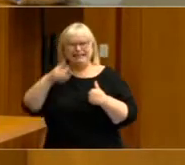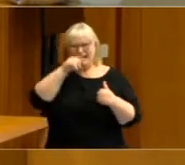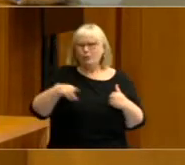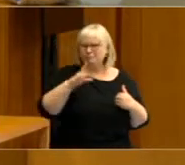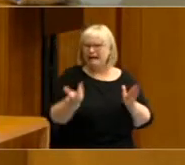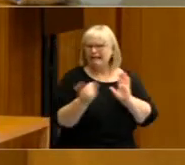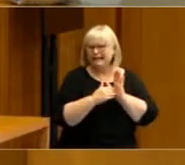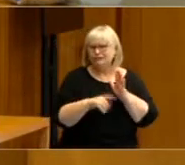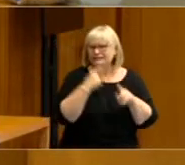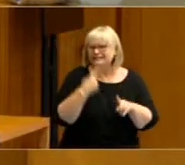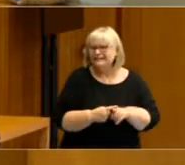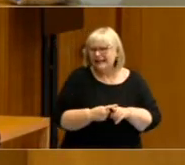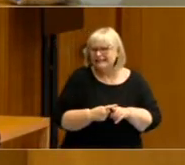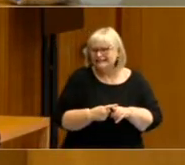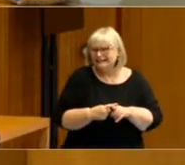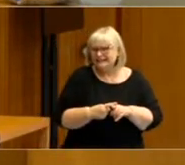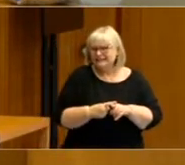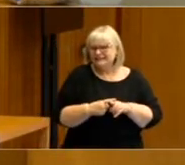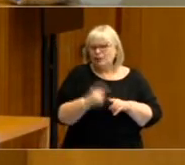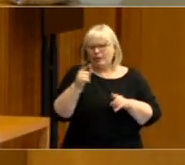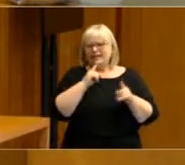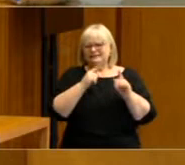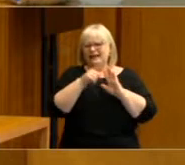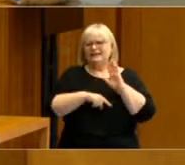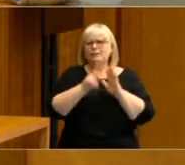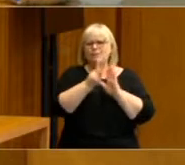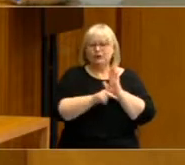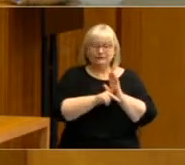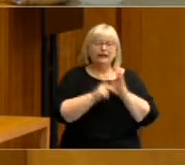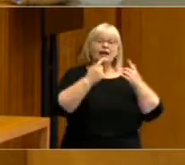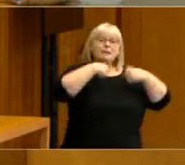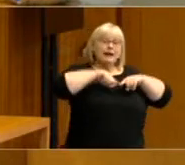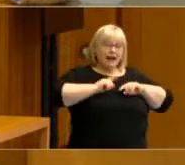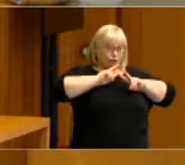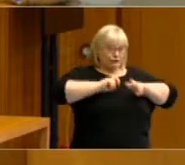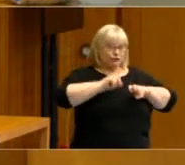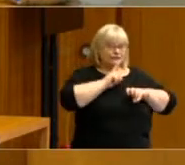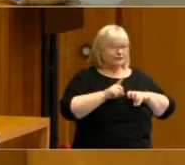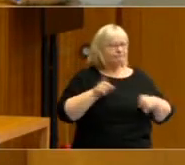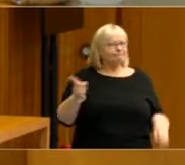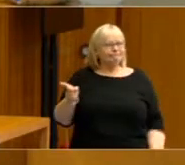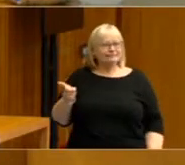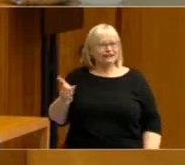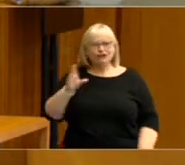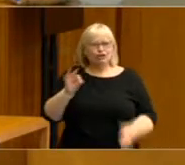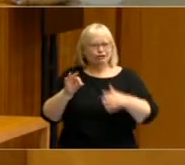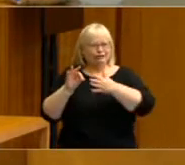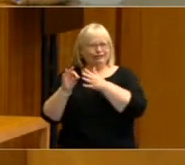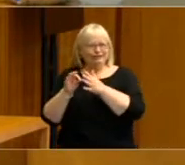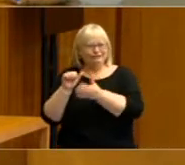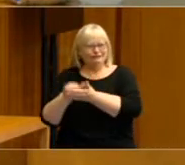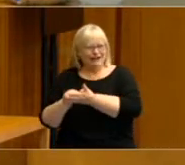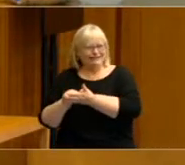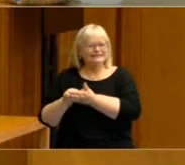the extra tax that was being proposed. What our research shows is that that's not necessarily the case. There's